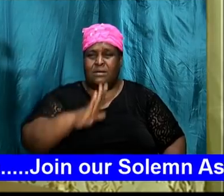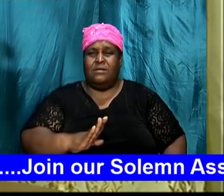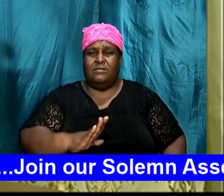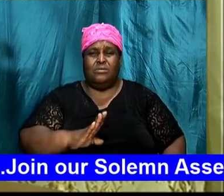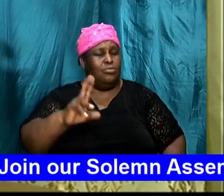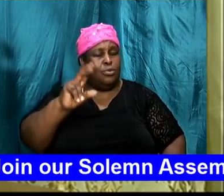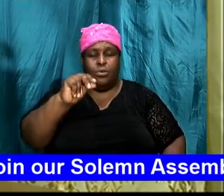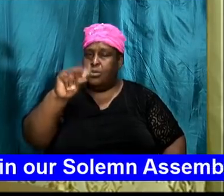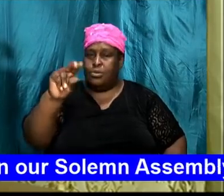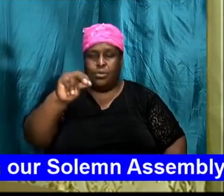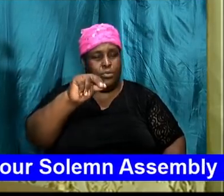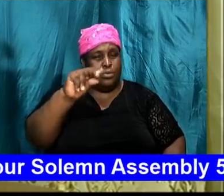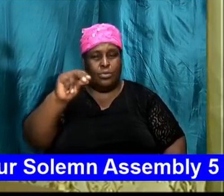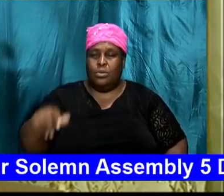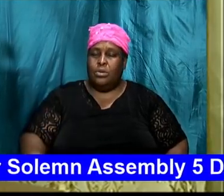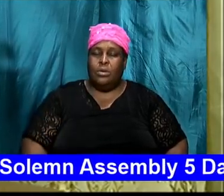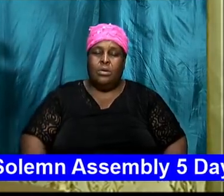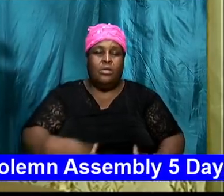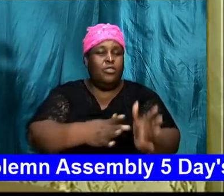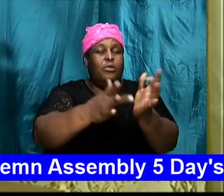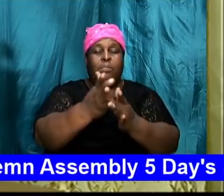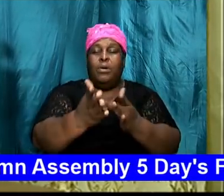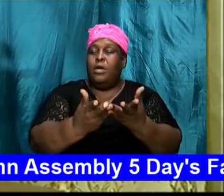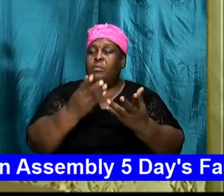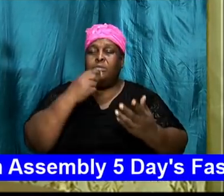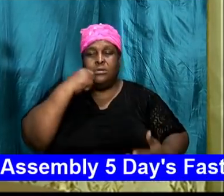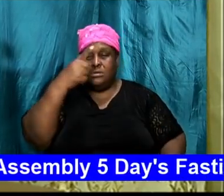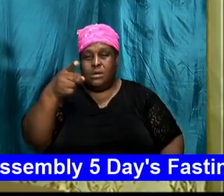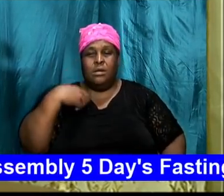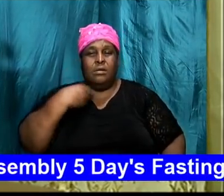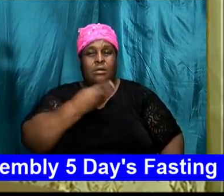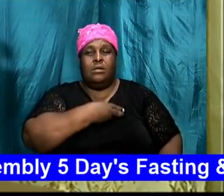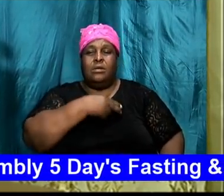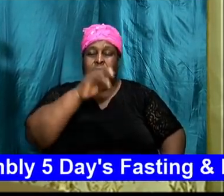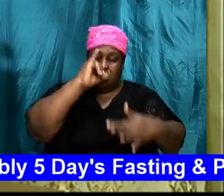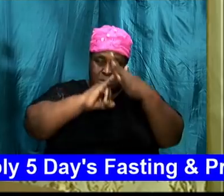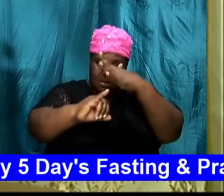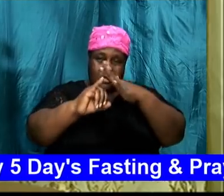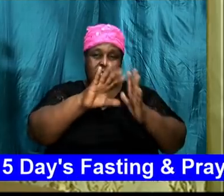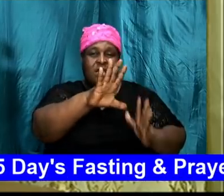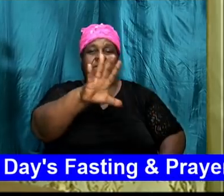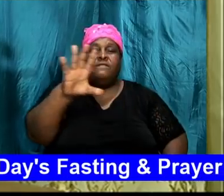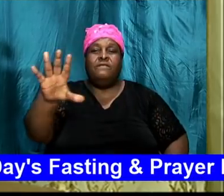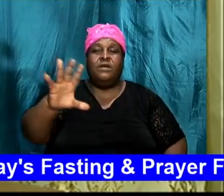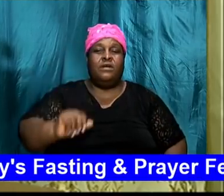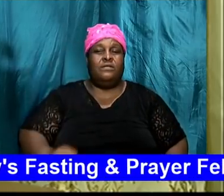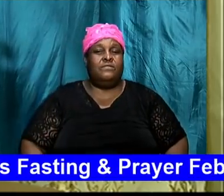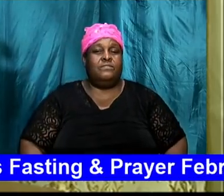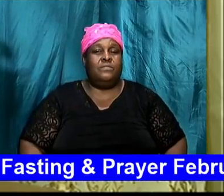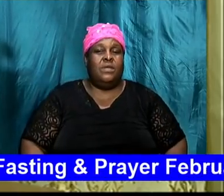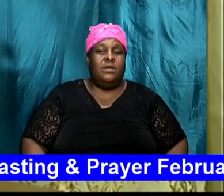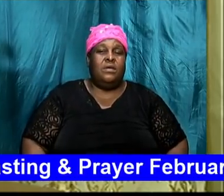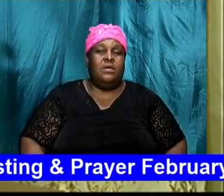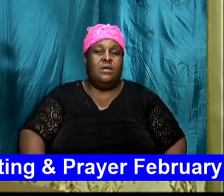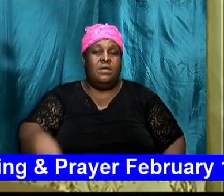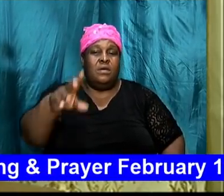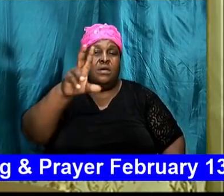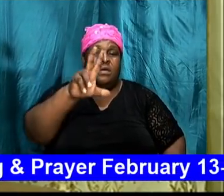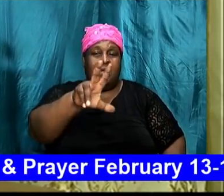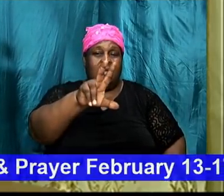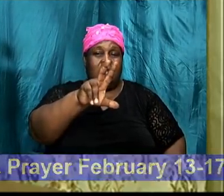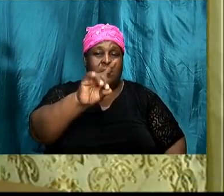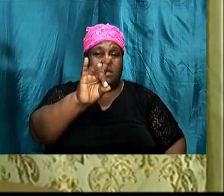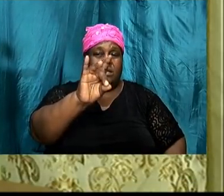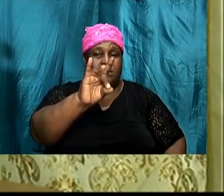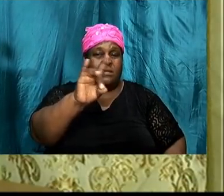because the Bible tells us in Isaiah 55 8 and